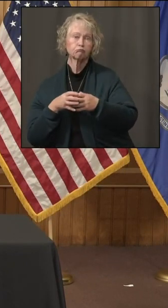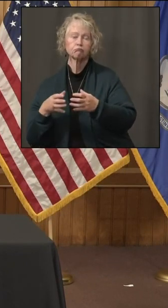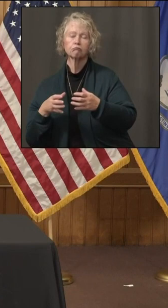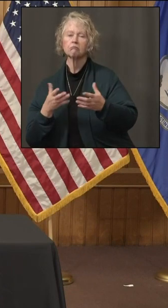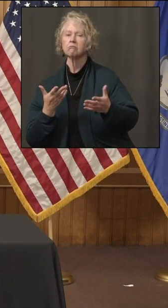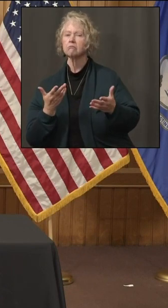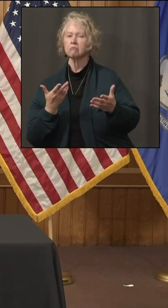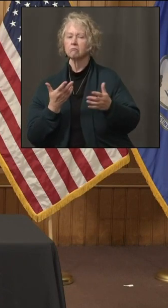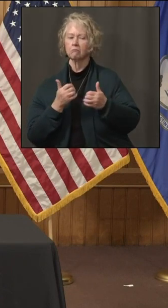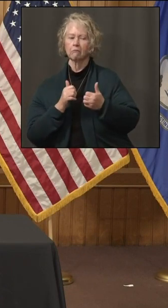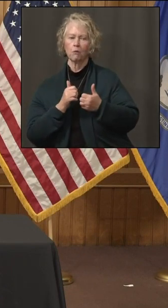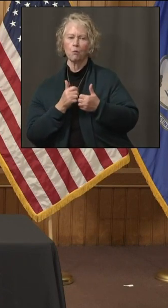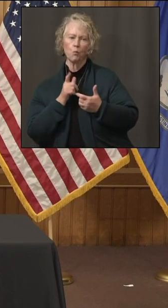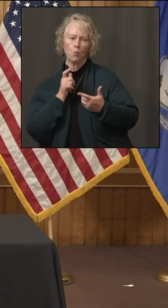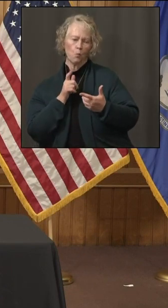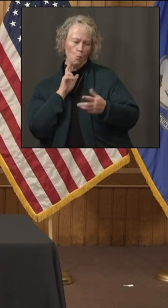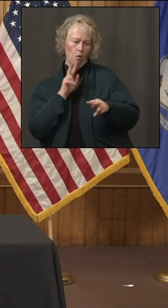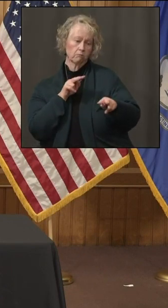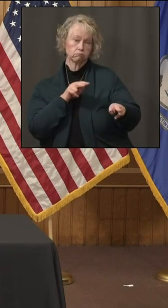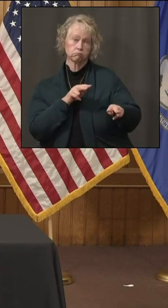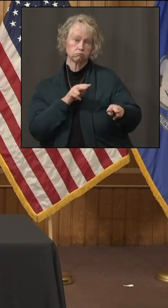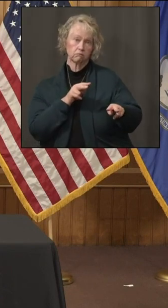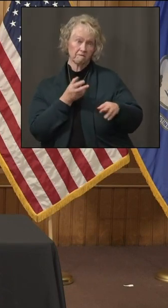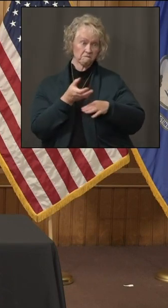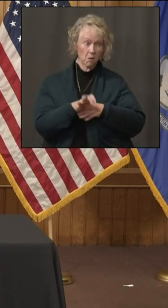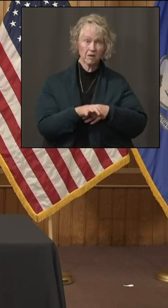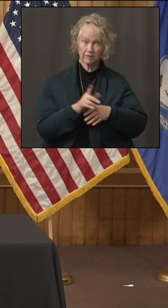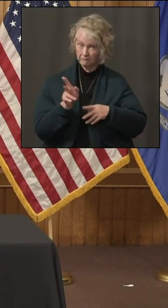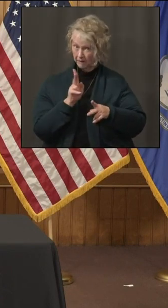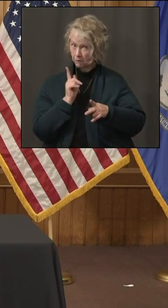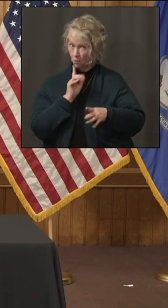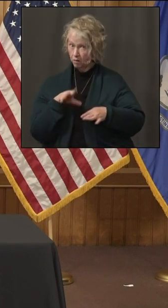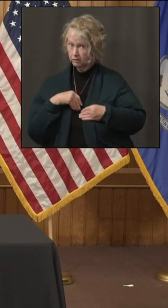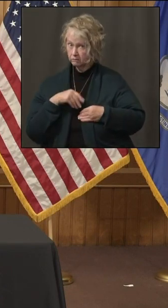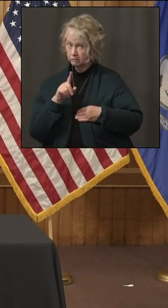How do you expect to enforce that, and do you think people will actually go along with it?